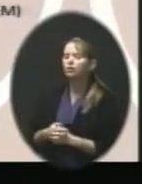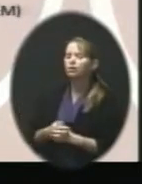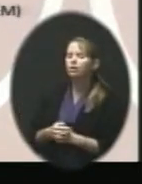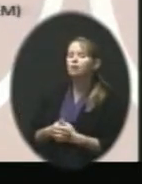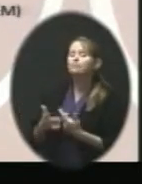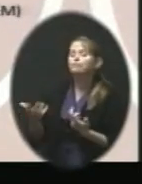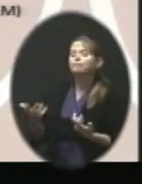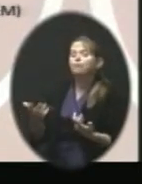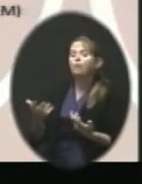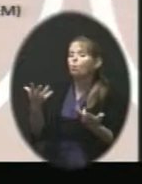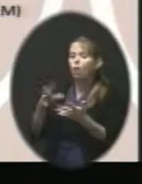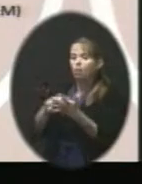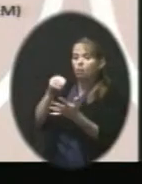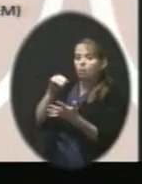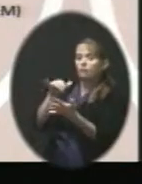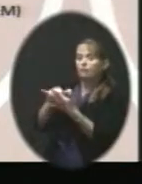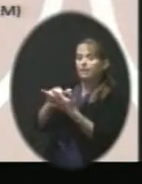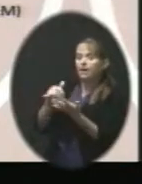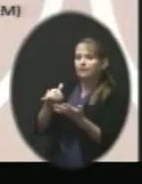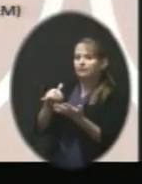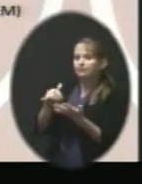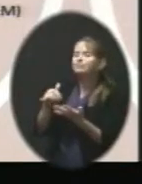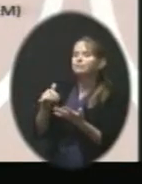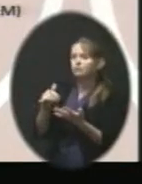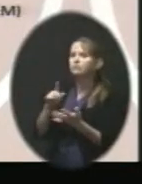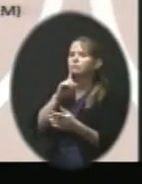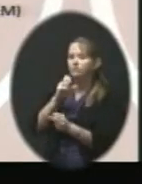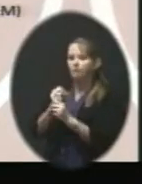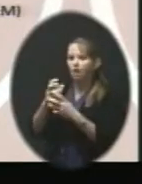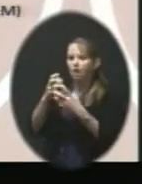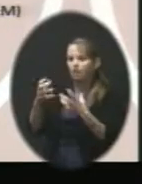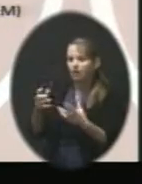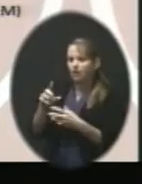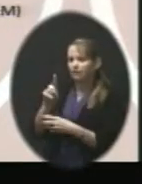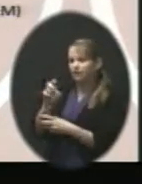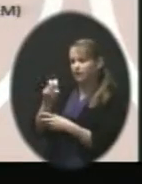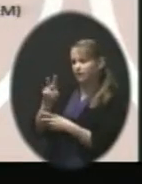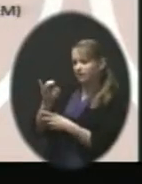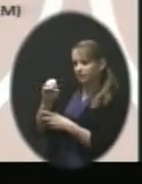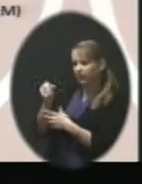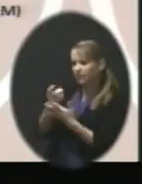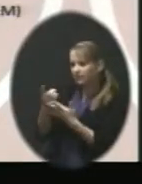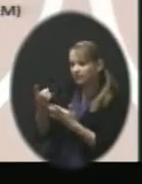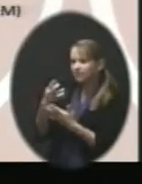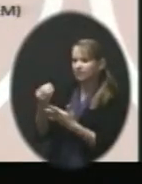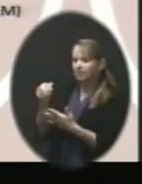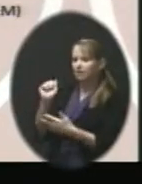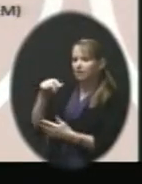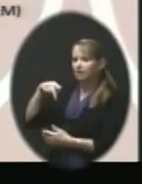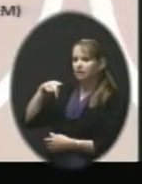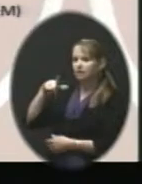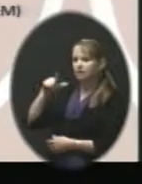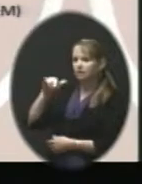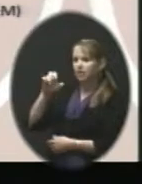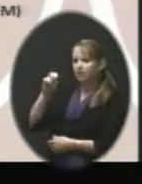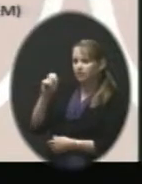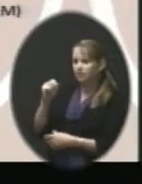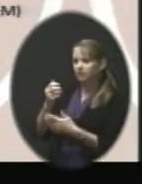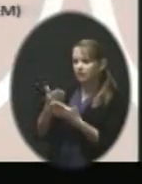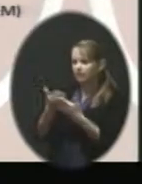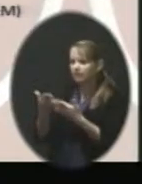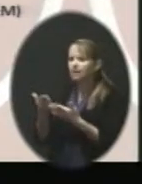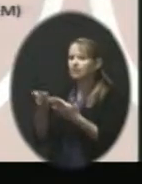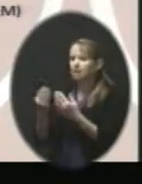really have a lot of devices and appliances that tell us that we've got any kind of road traffic going